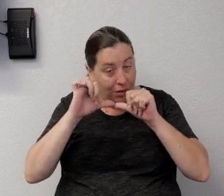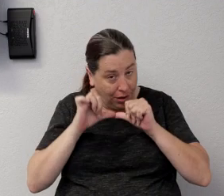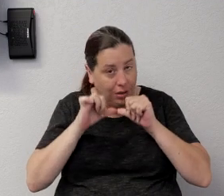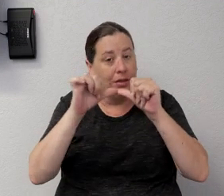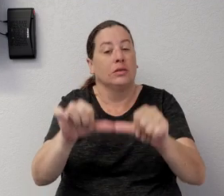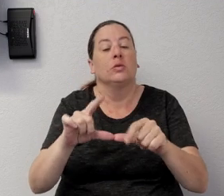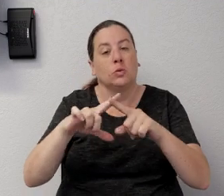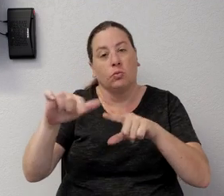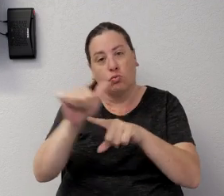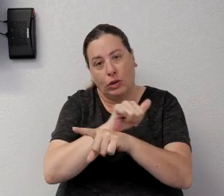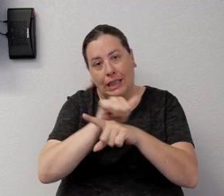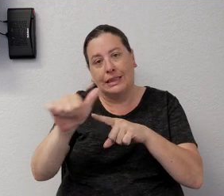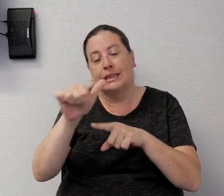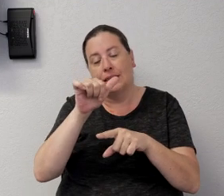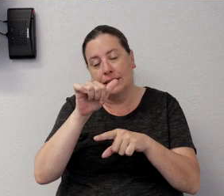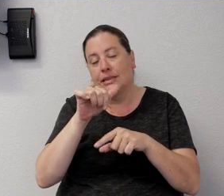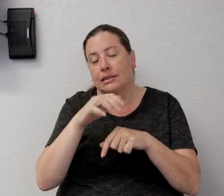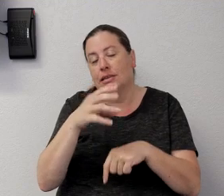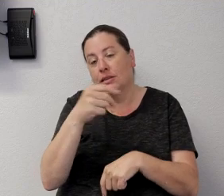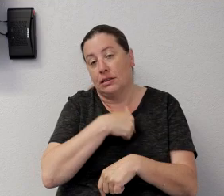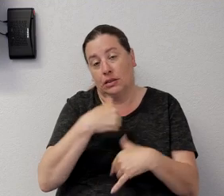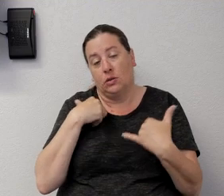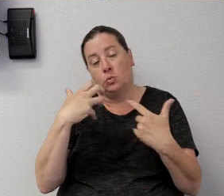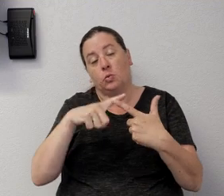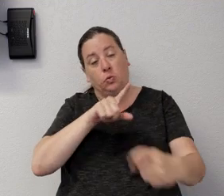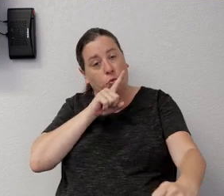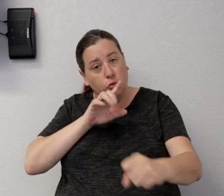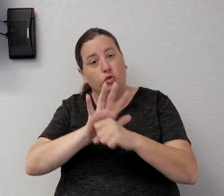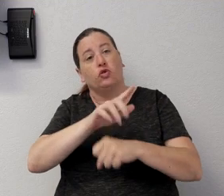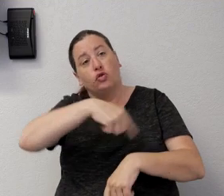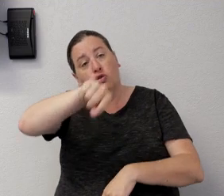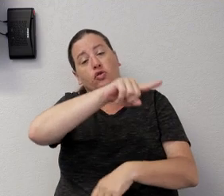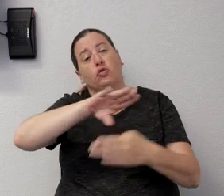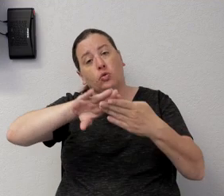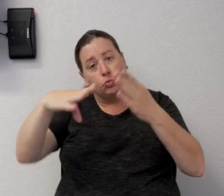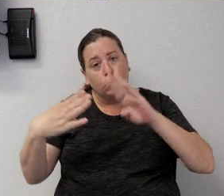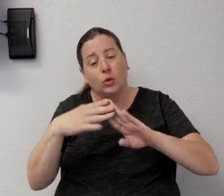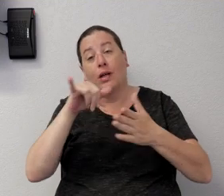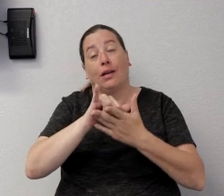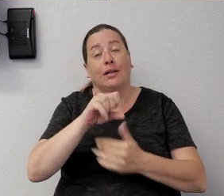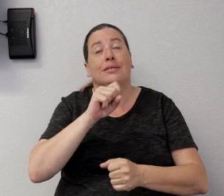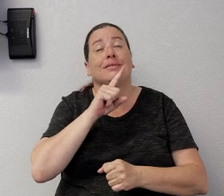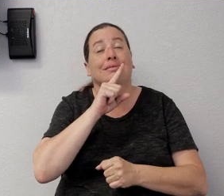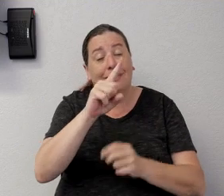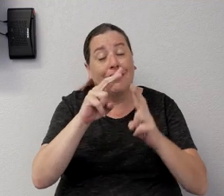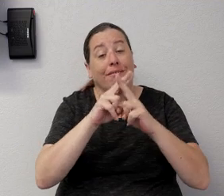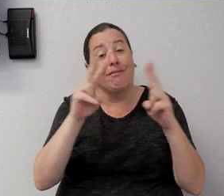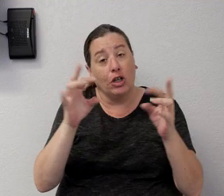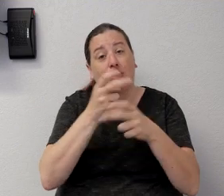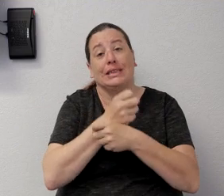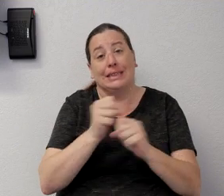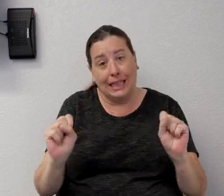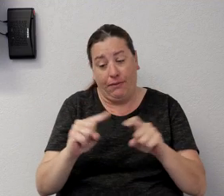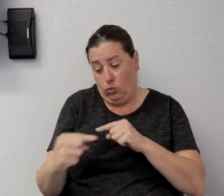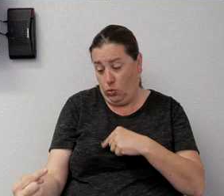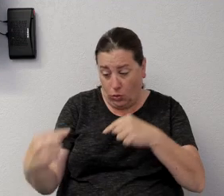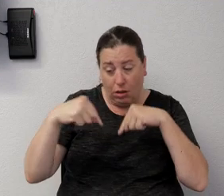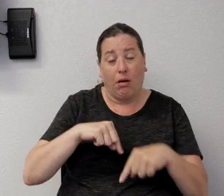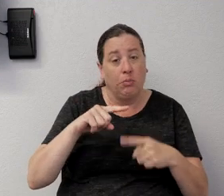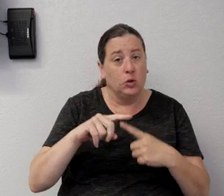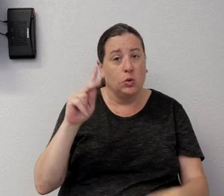in that manner. And I want to assure our community that it is very safe to come to Cahuilla Delta today.